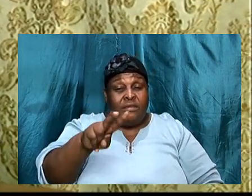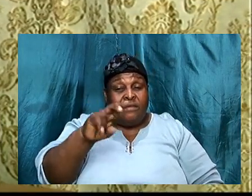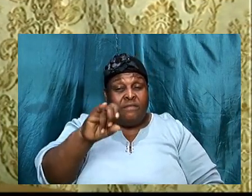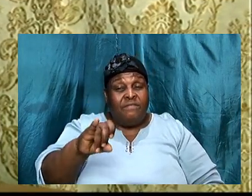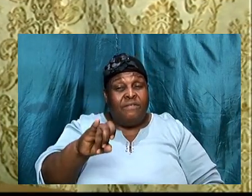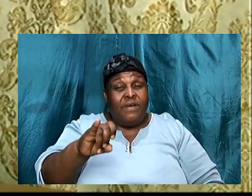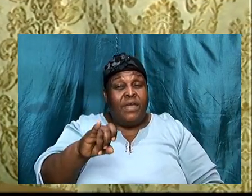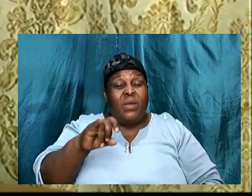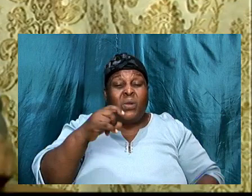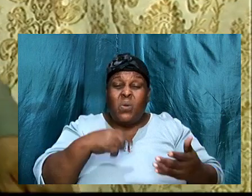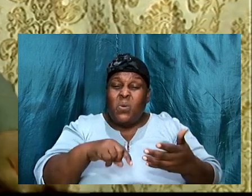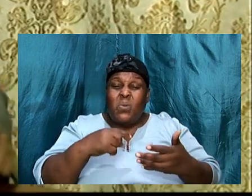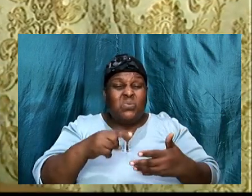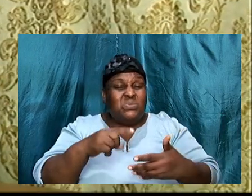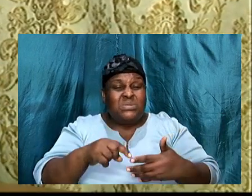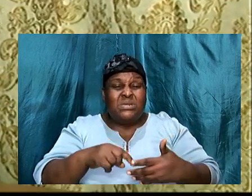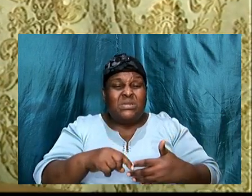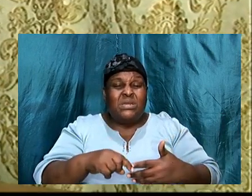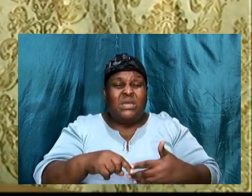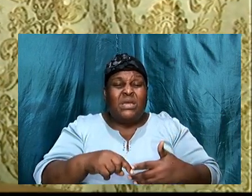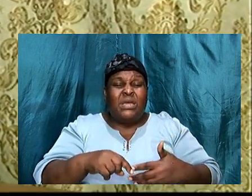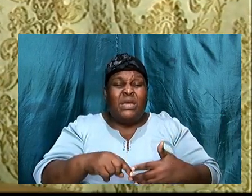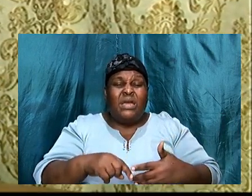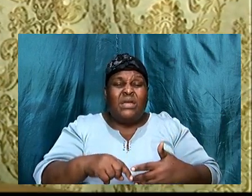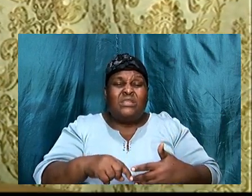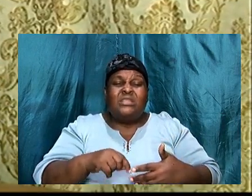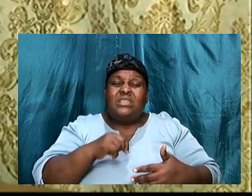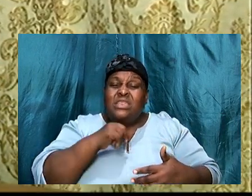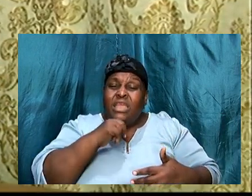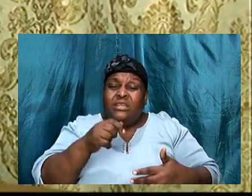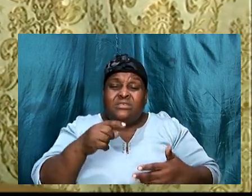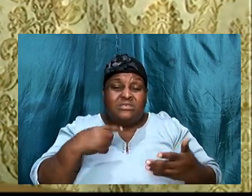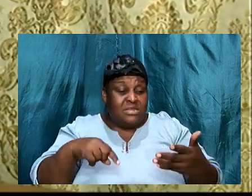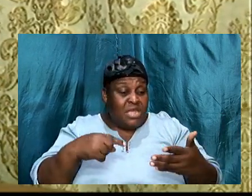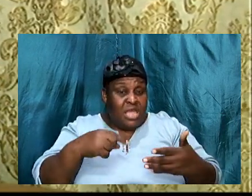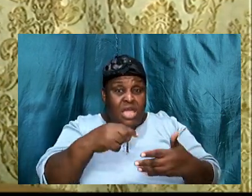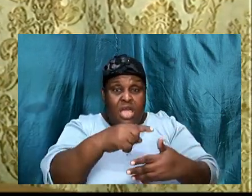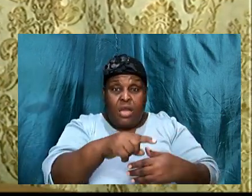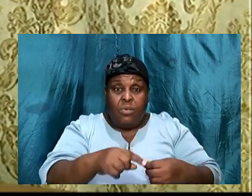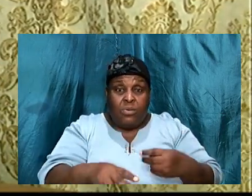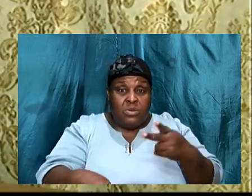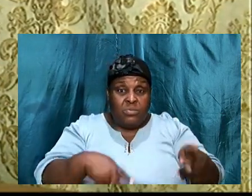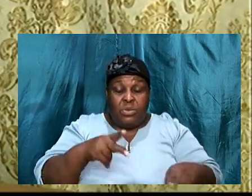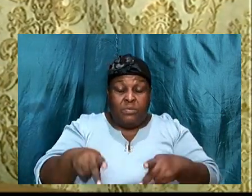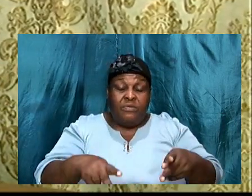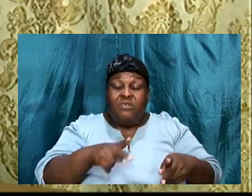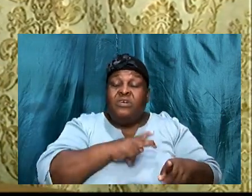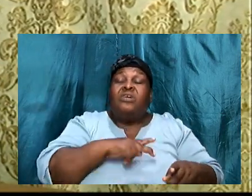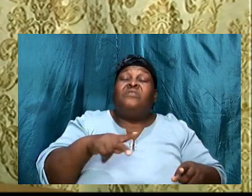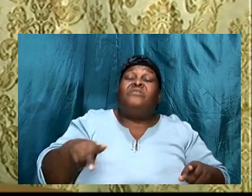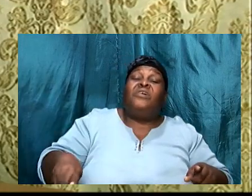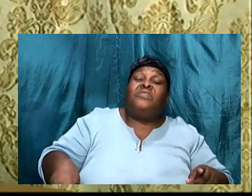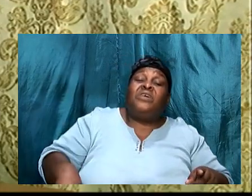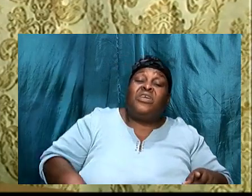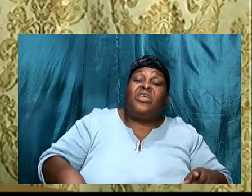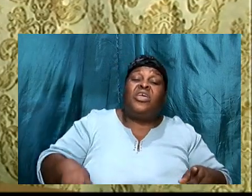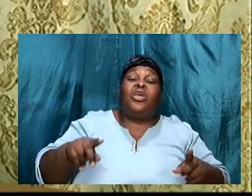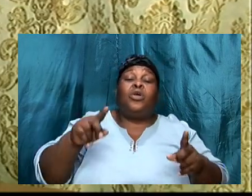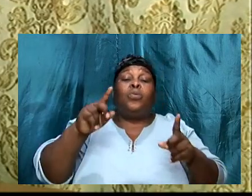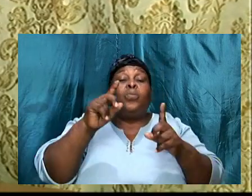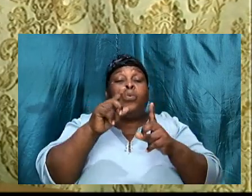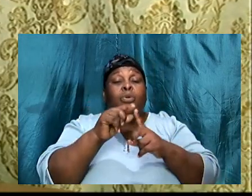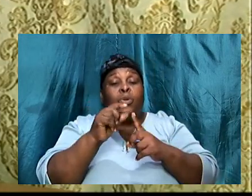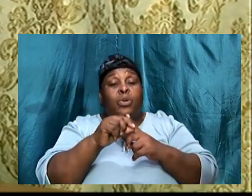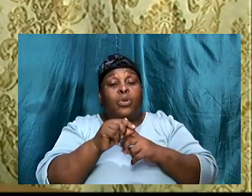counted he not among them, for the king's word, was abominable to Joab,